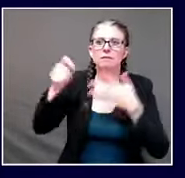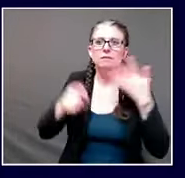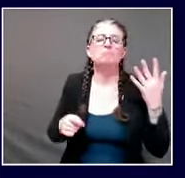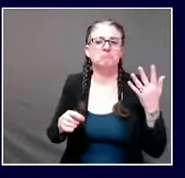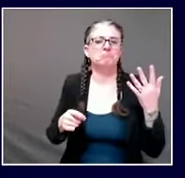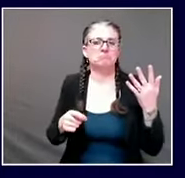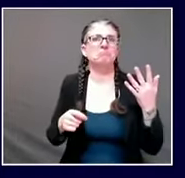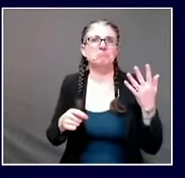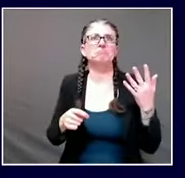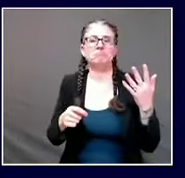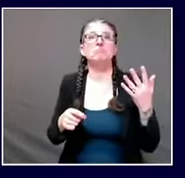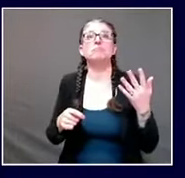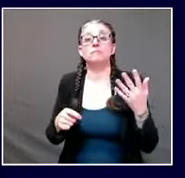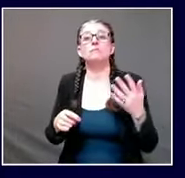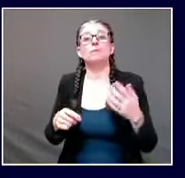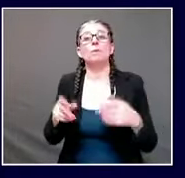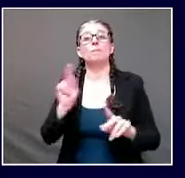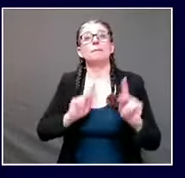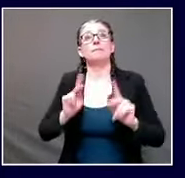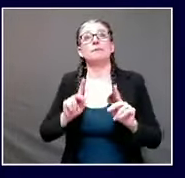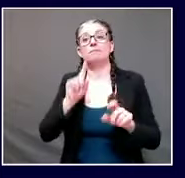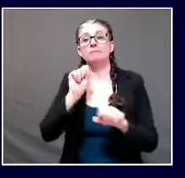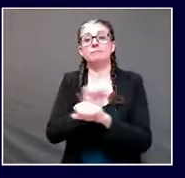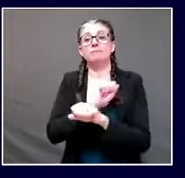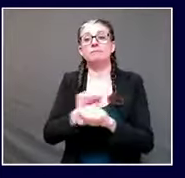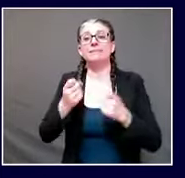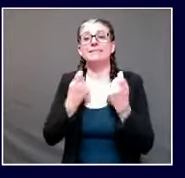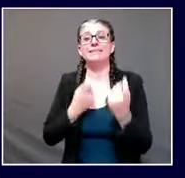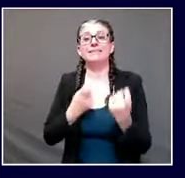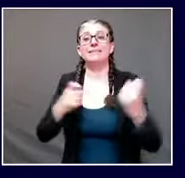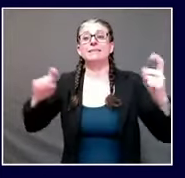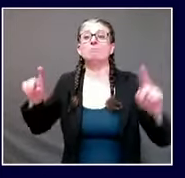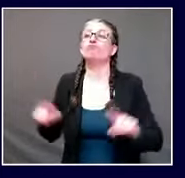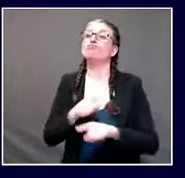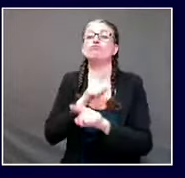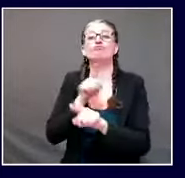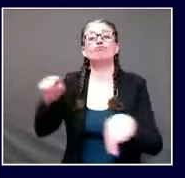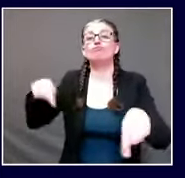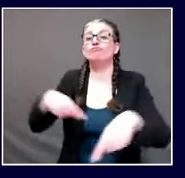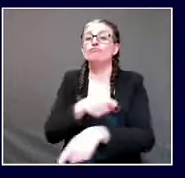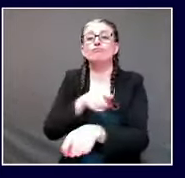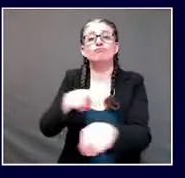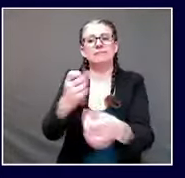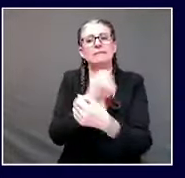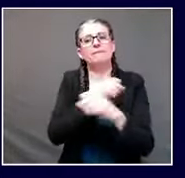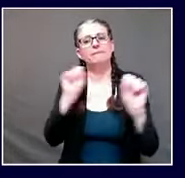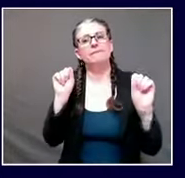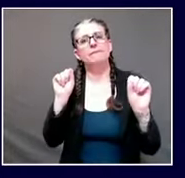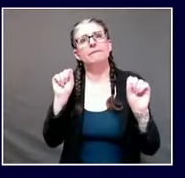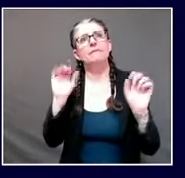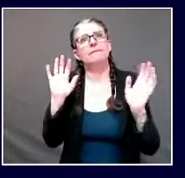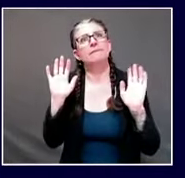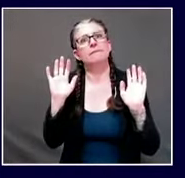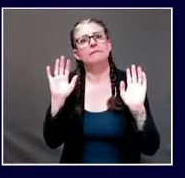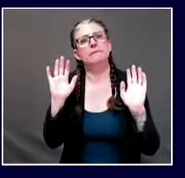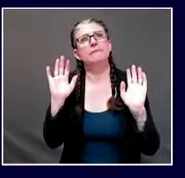is low we still do recommend when there's organized supports regarding skiing that people do wear face coverings when possible